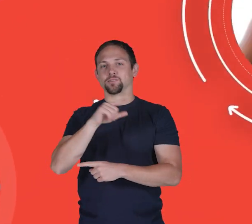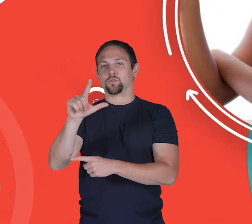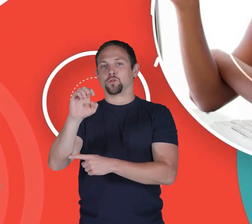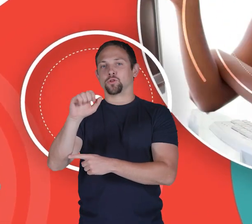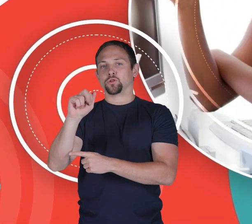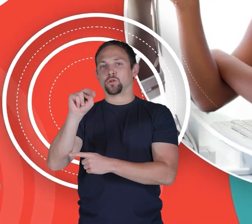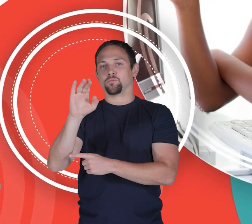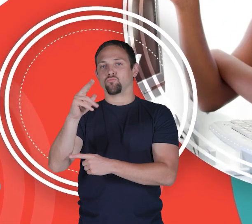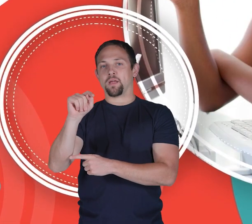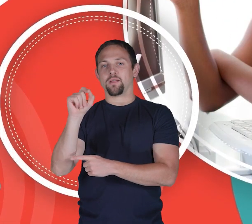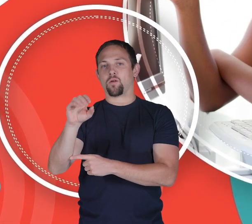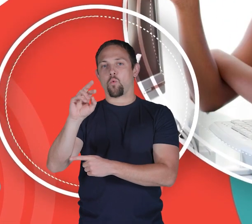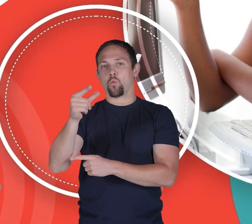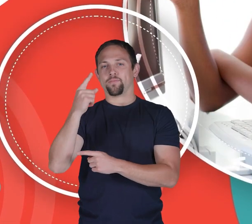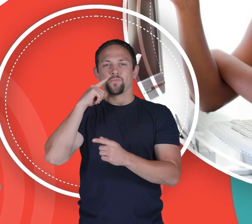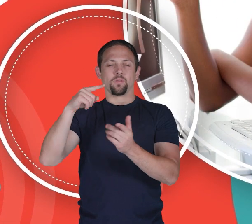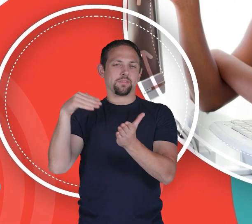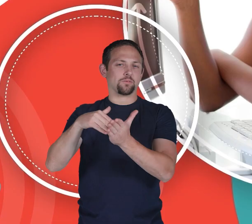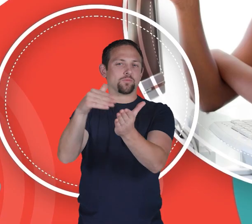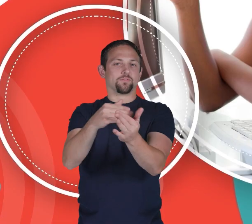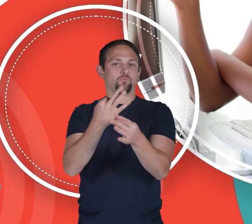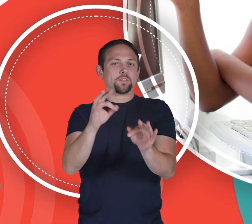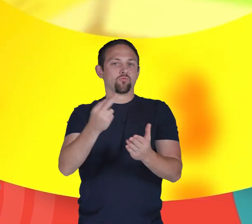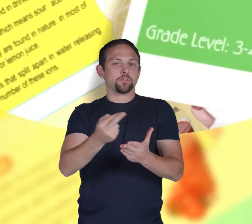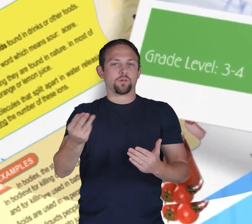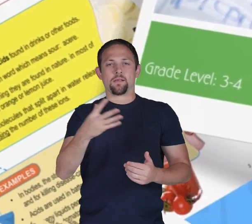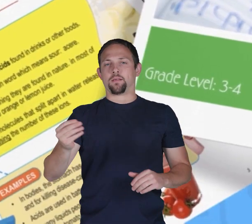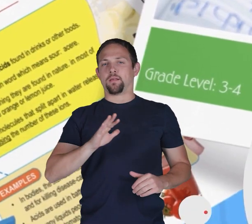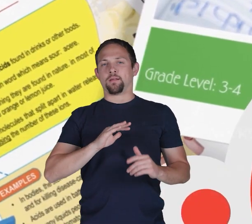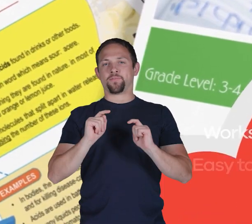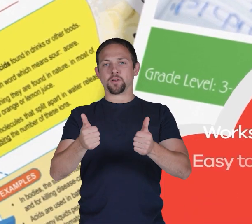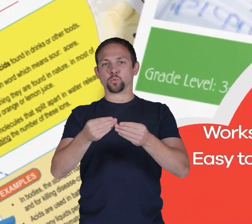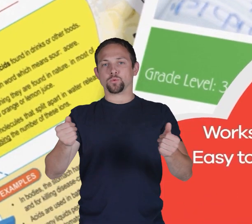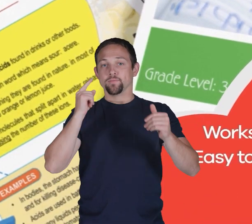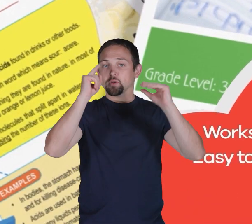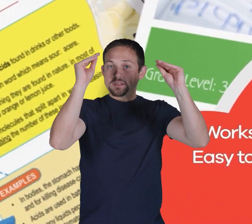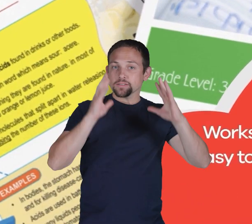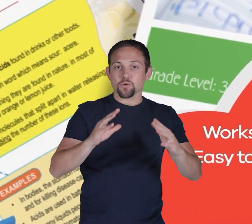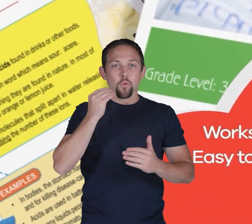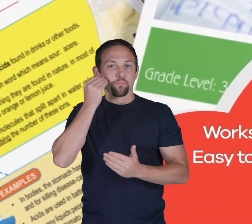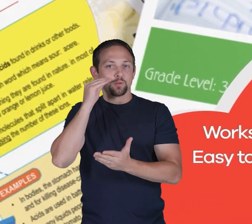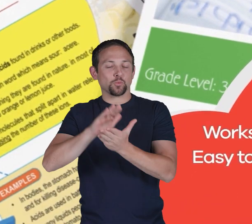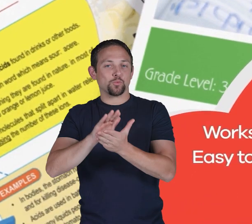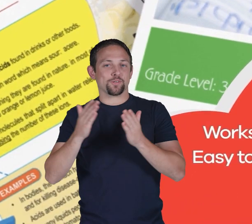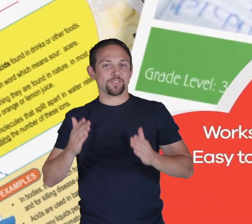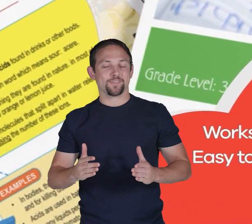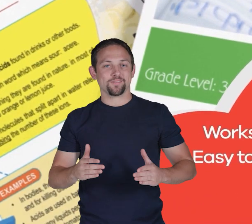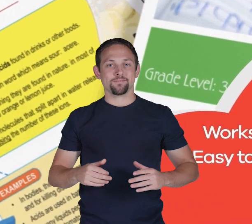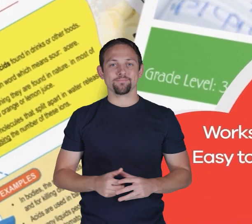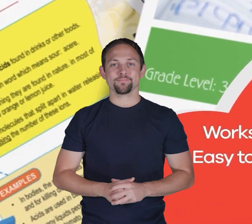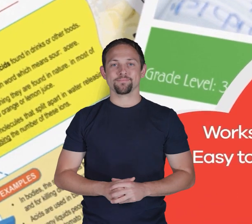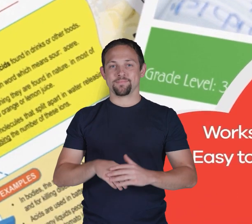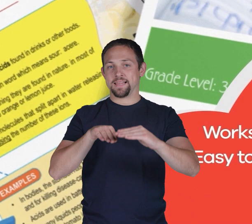learnbright.org for thousands of free resources and turnkey solutions for teachers and homeschoolers.